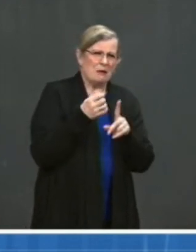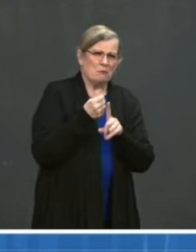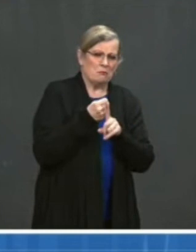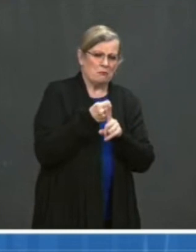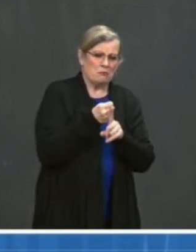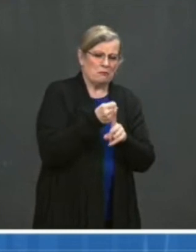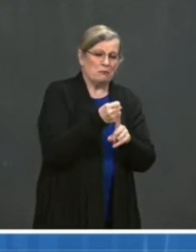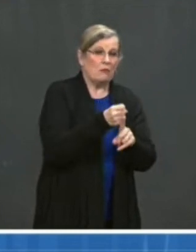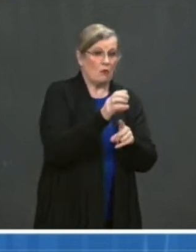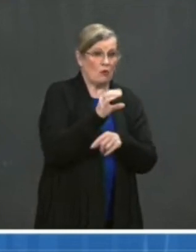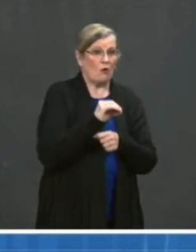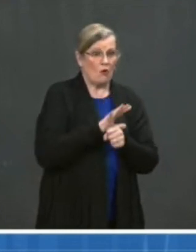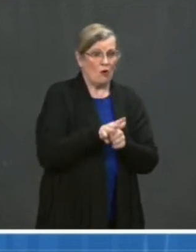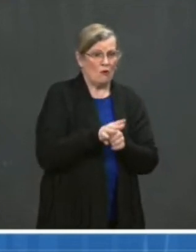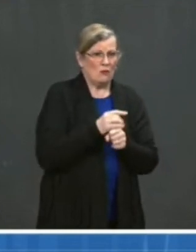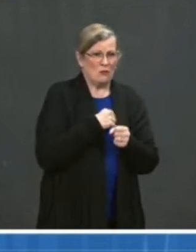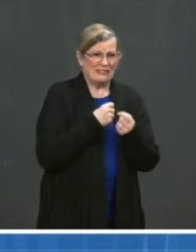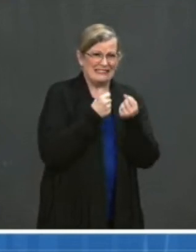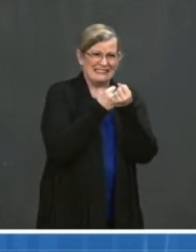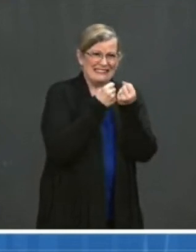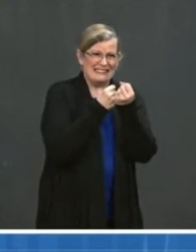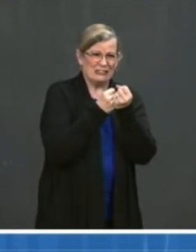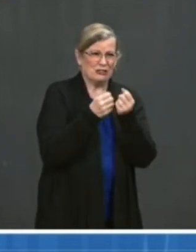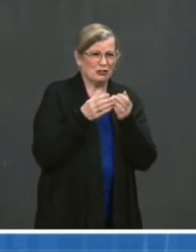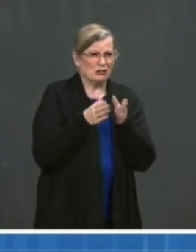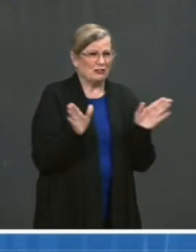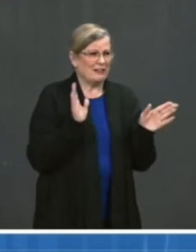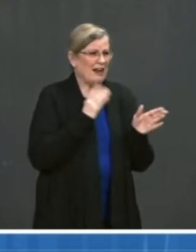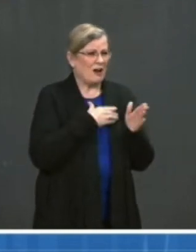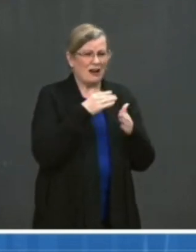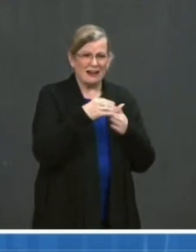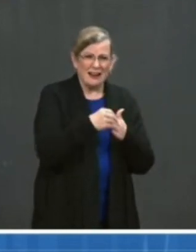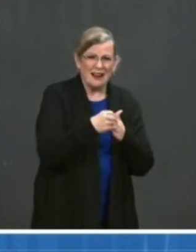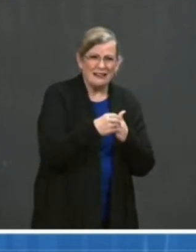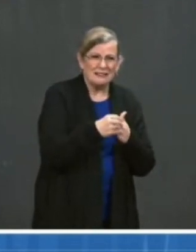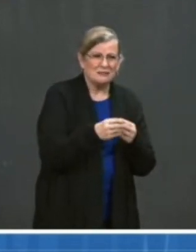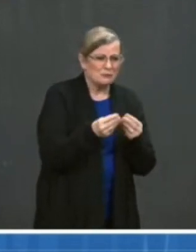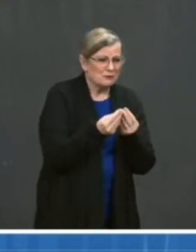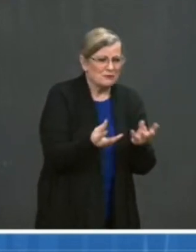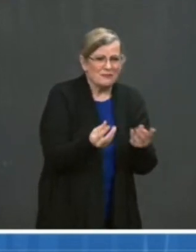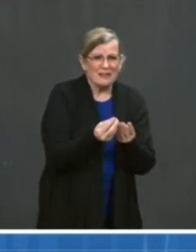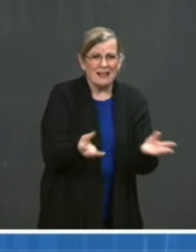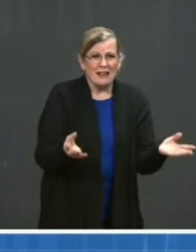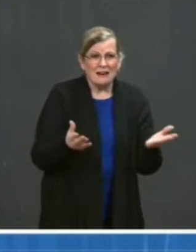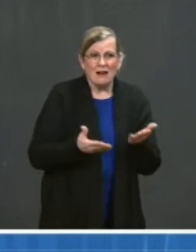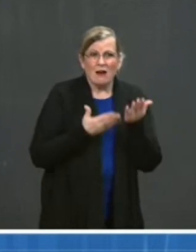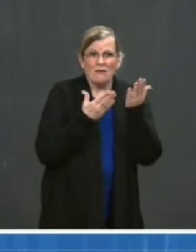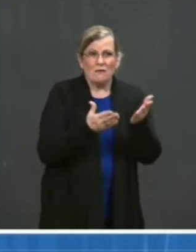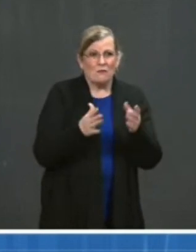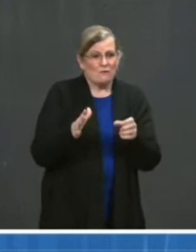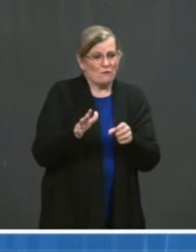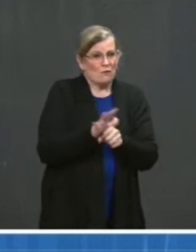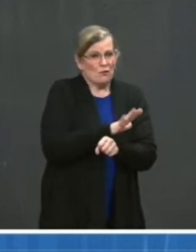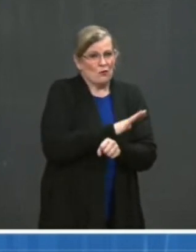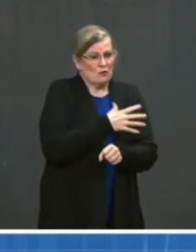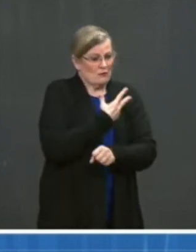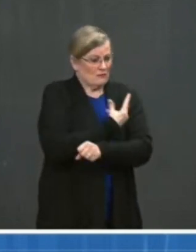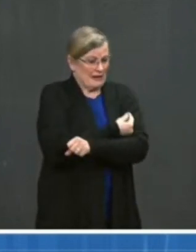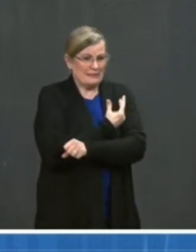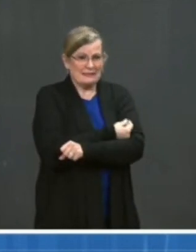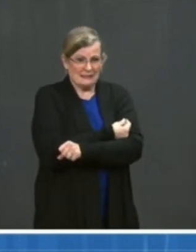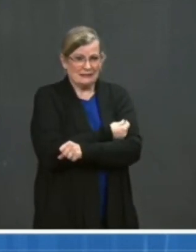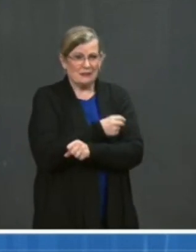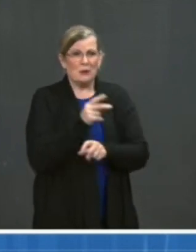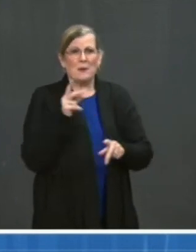overall. Our guidance is silent on recommending or not recommending fully vaccinated people travel. Our guidance speaks to the